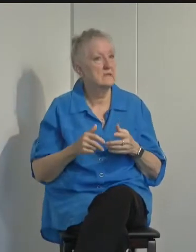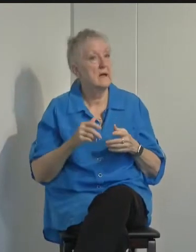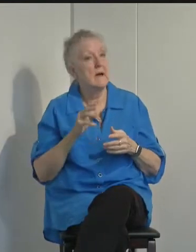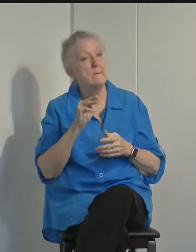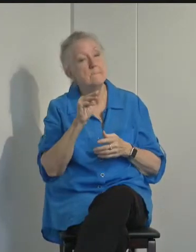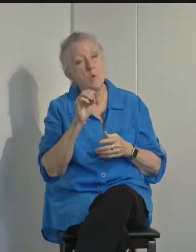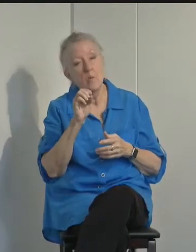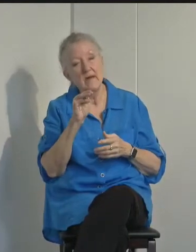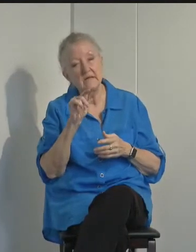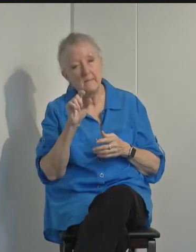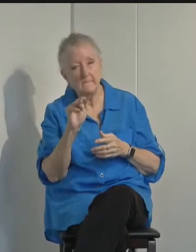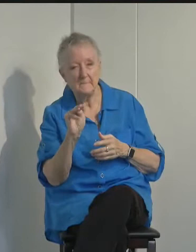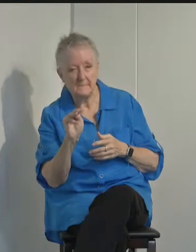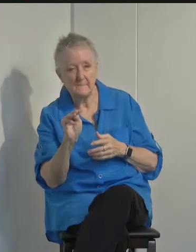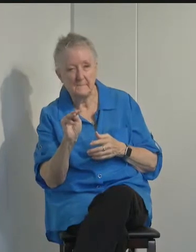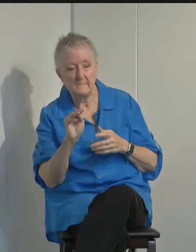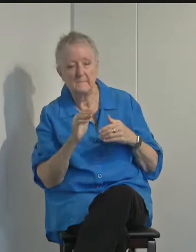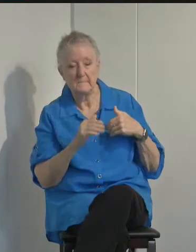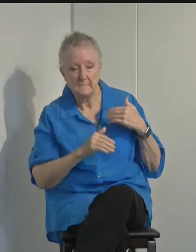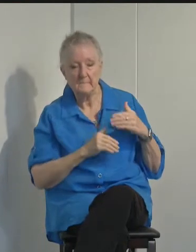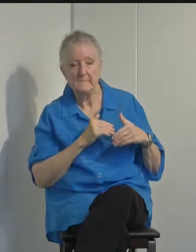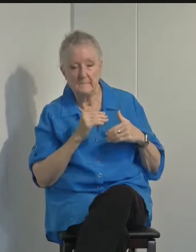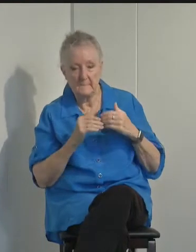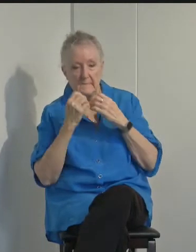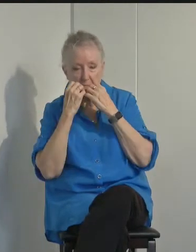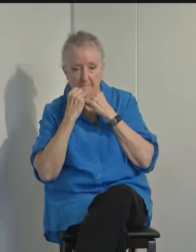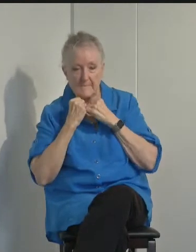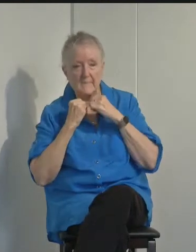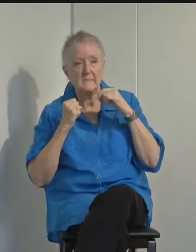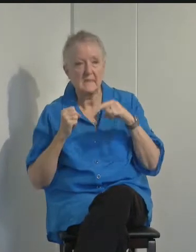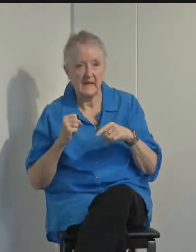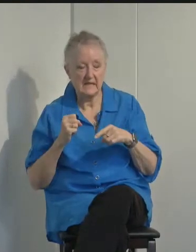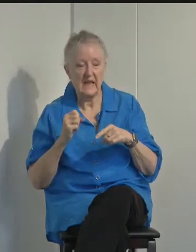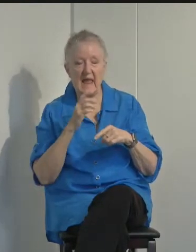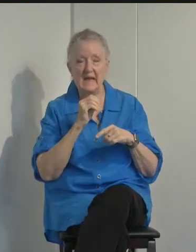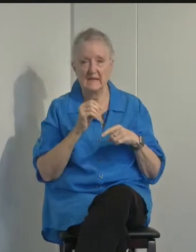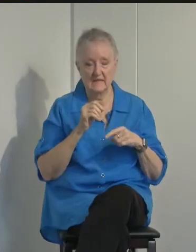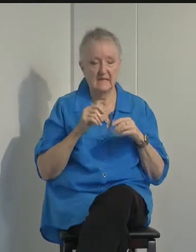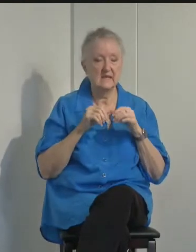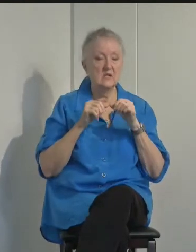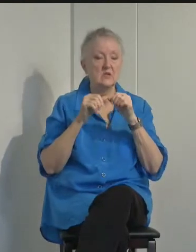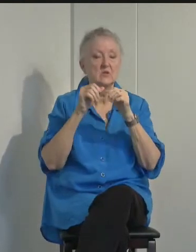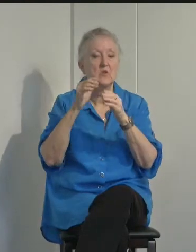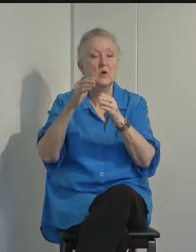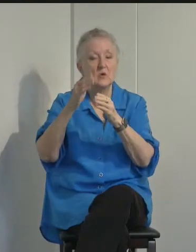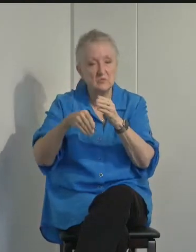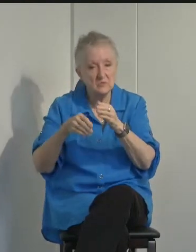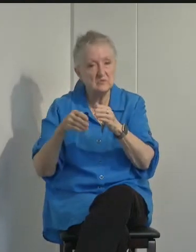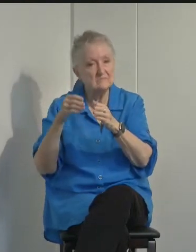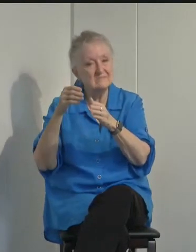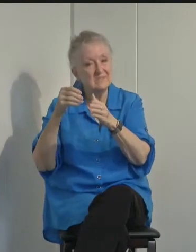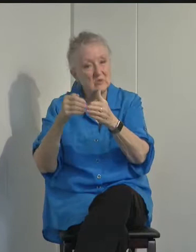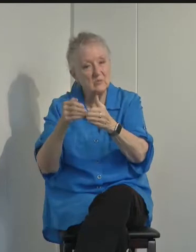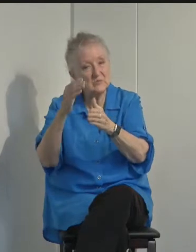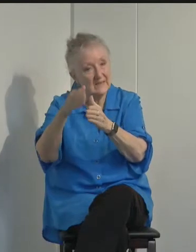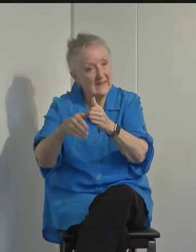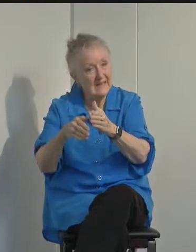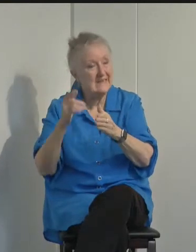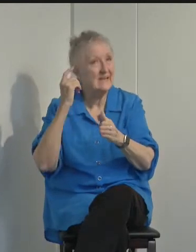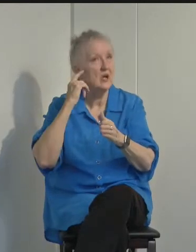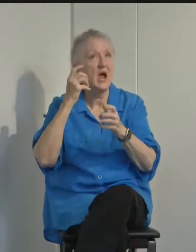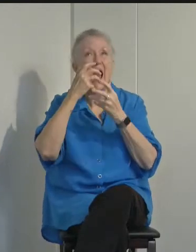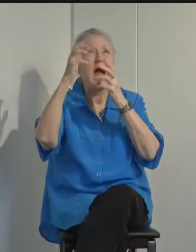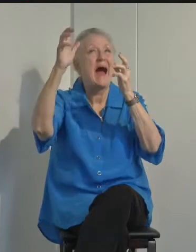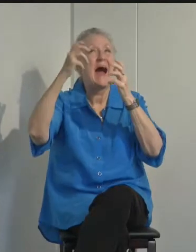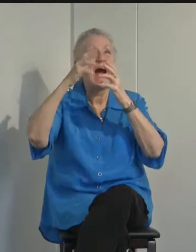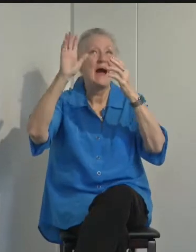Momentum is something to cherish. And getting close to the end of a race and hearing the crowds cheering and